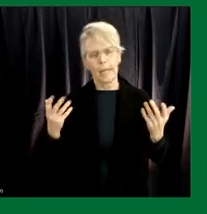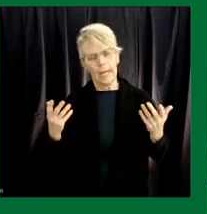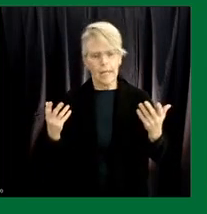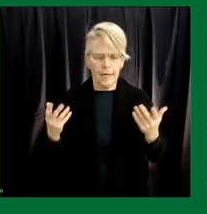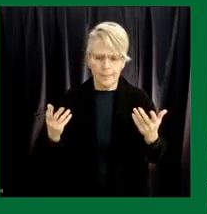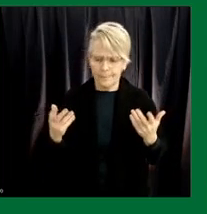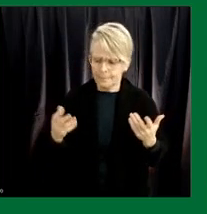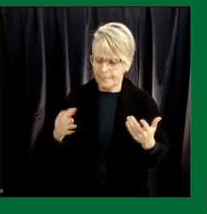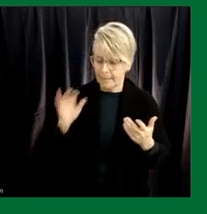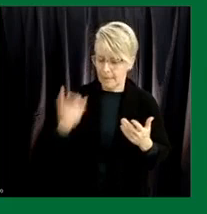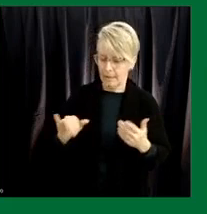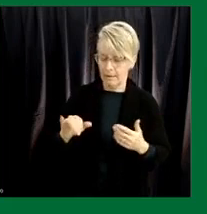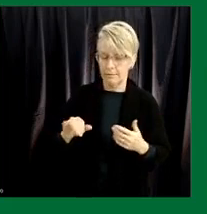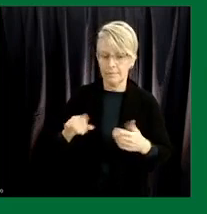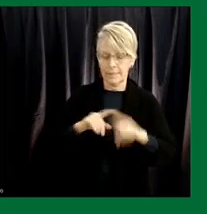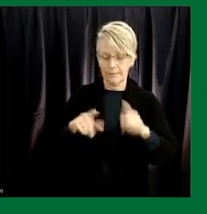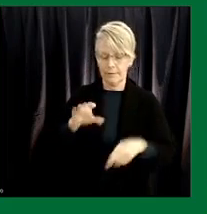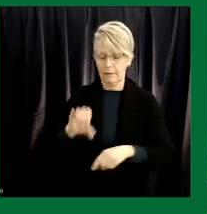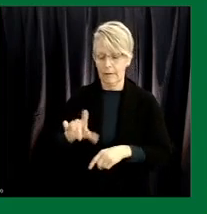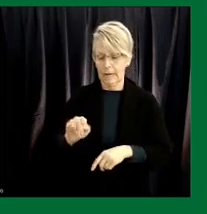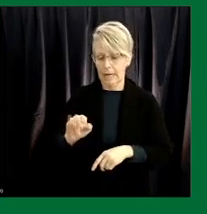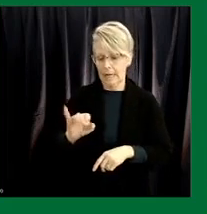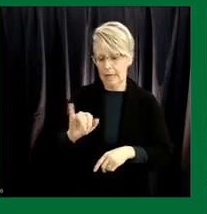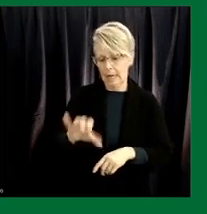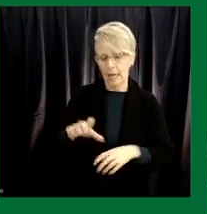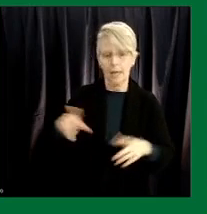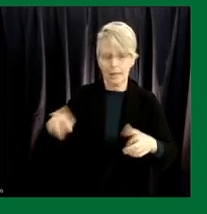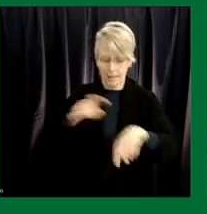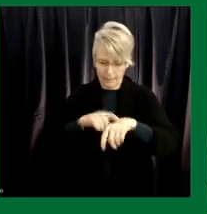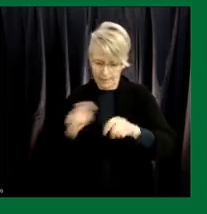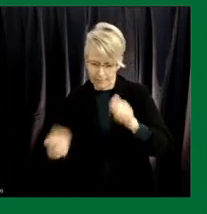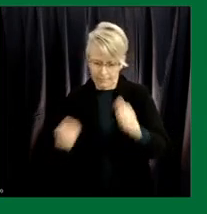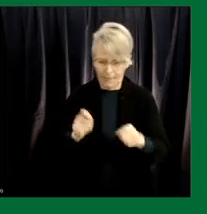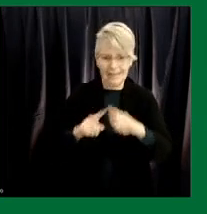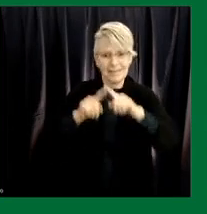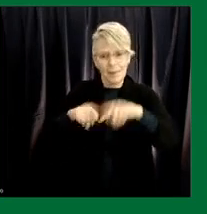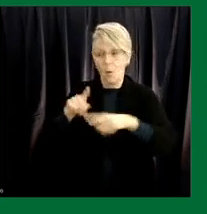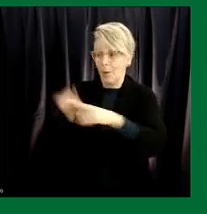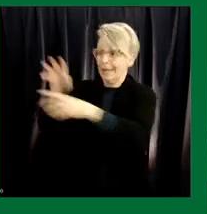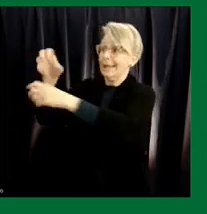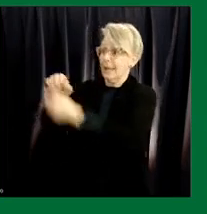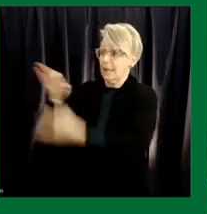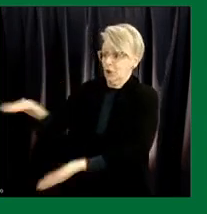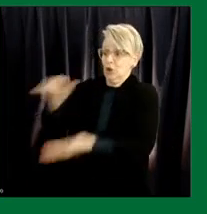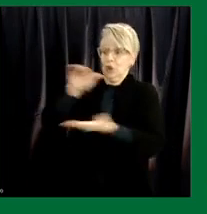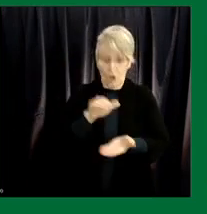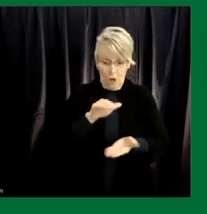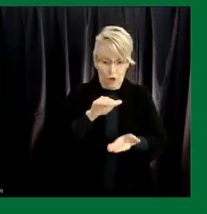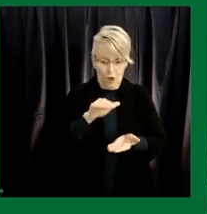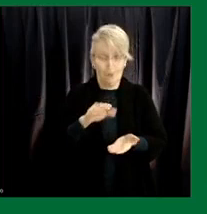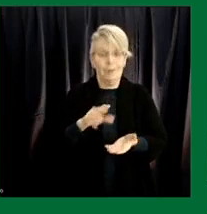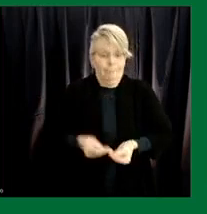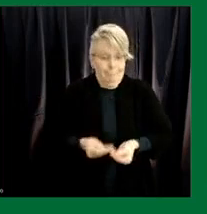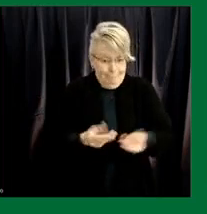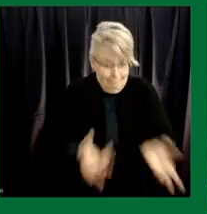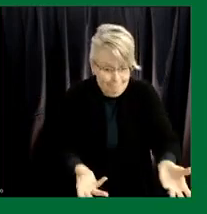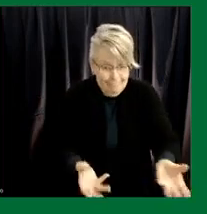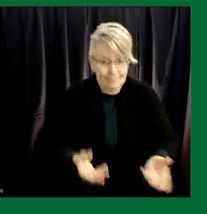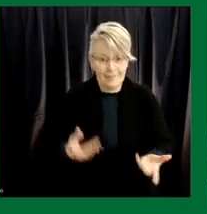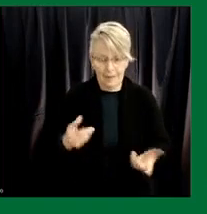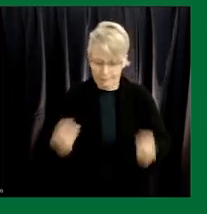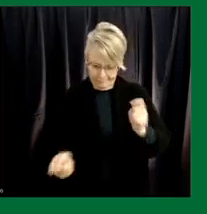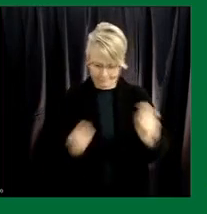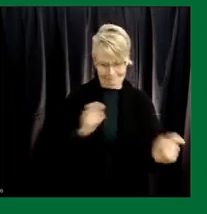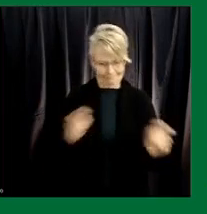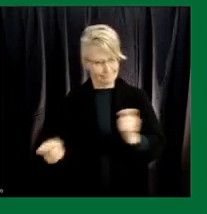those clinics in terms of timing will be adjusted based on vaccine supply and and demand and we'll have to adjust